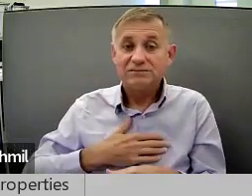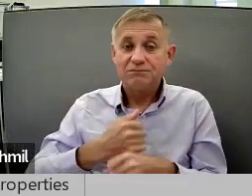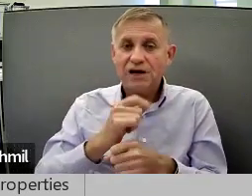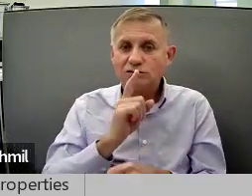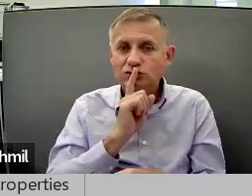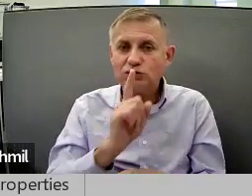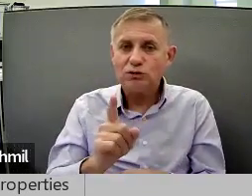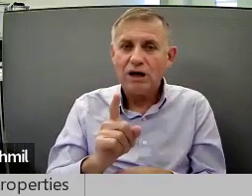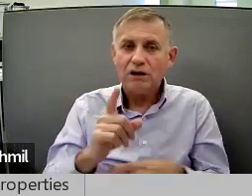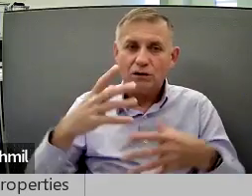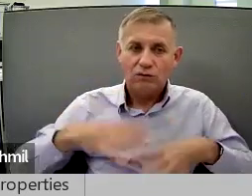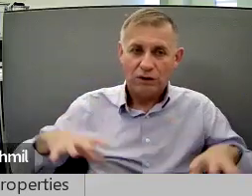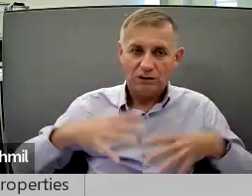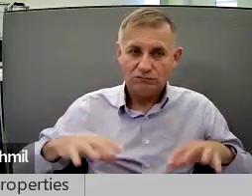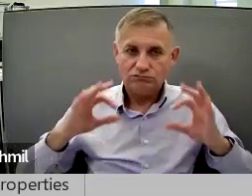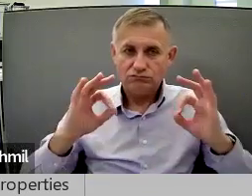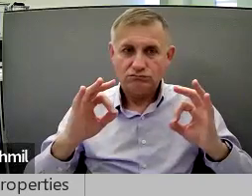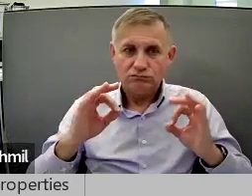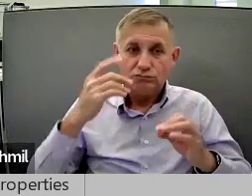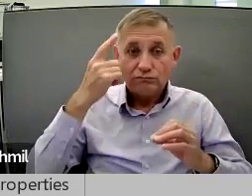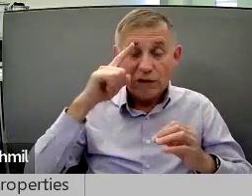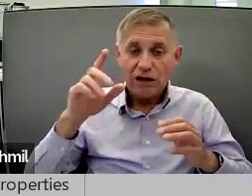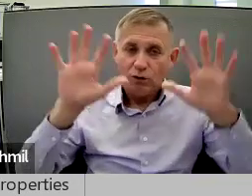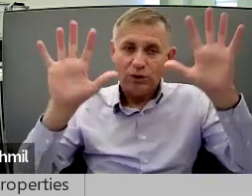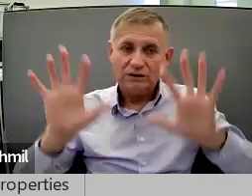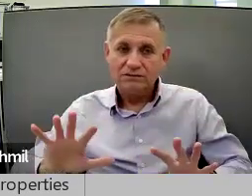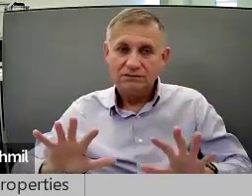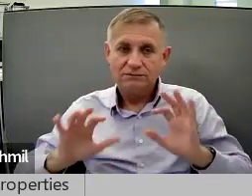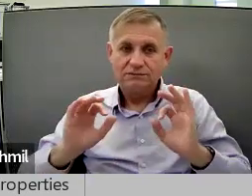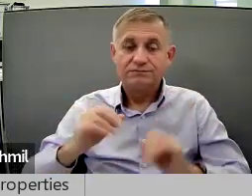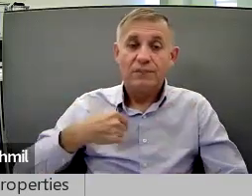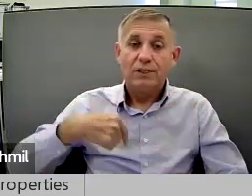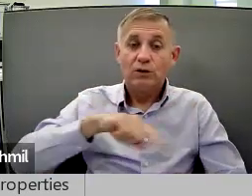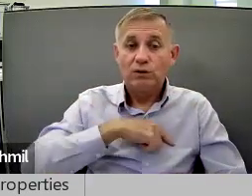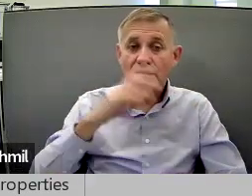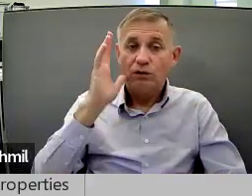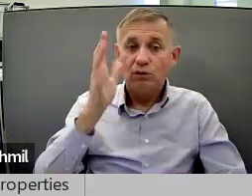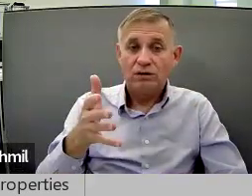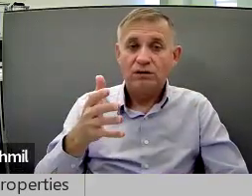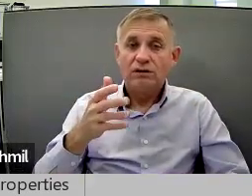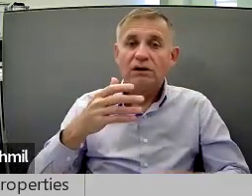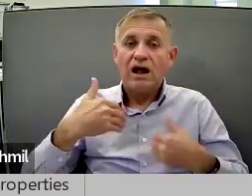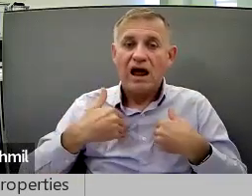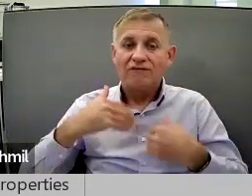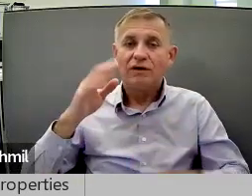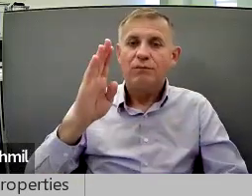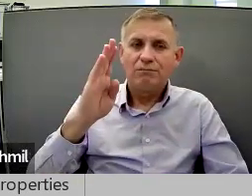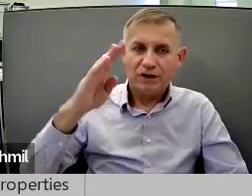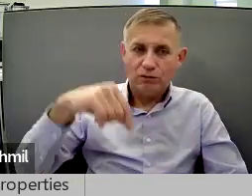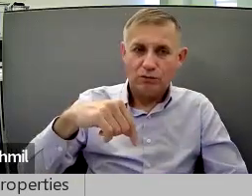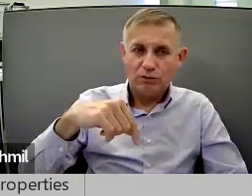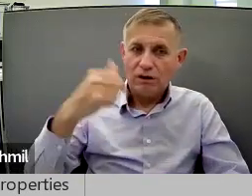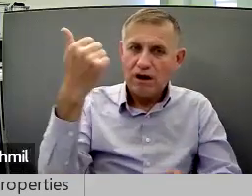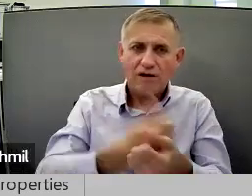Please make sure to wear clothes suitable for the weather. We will also have a